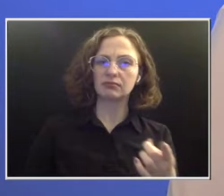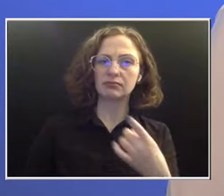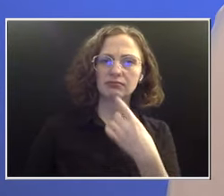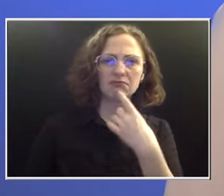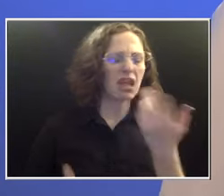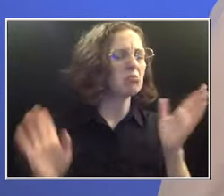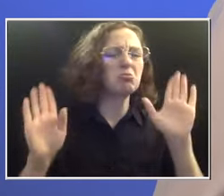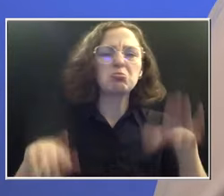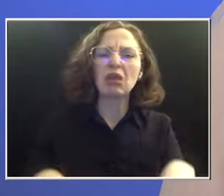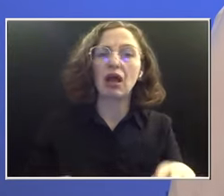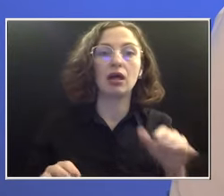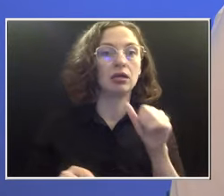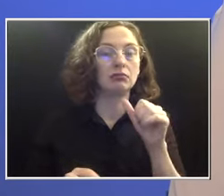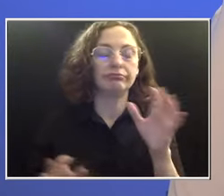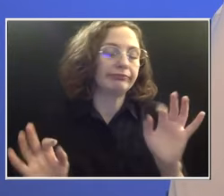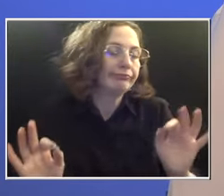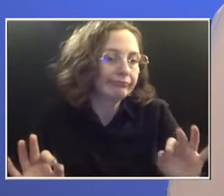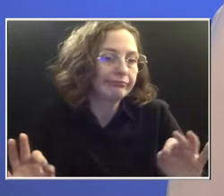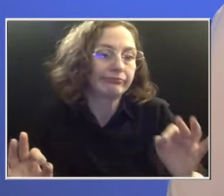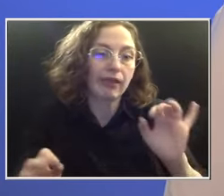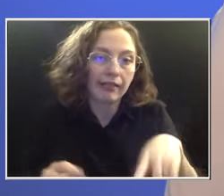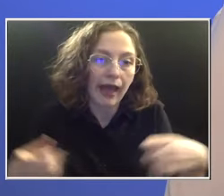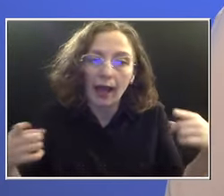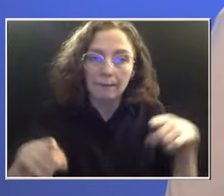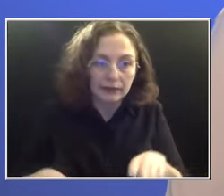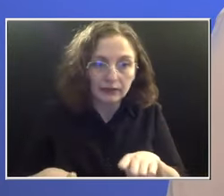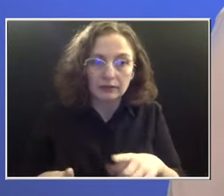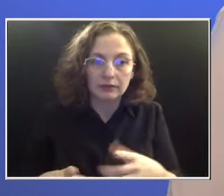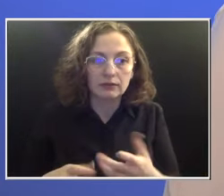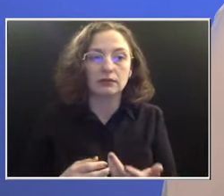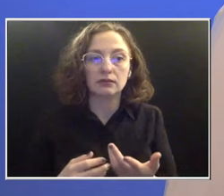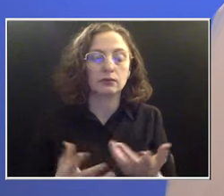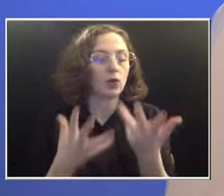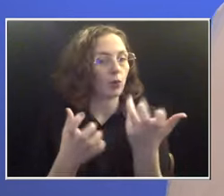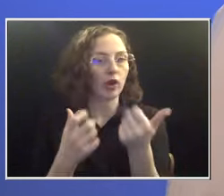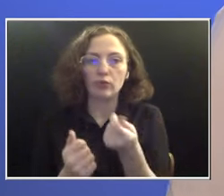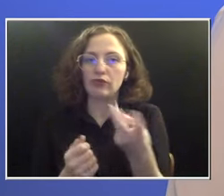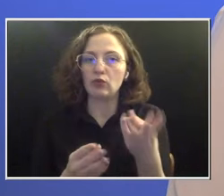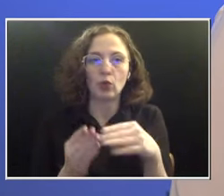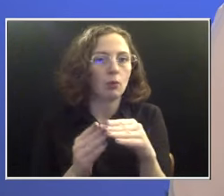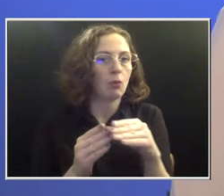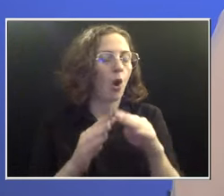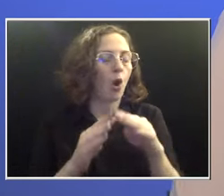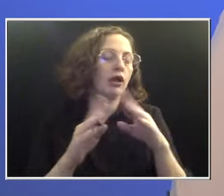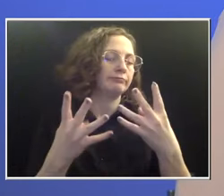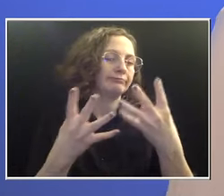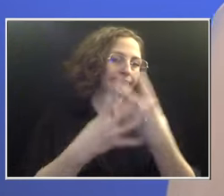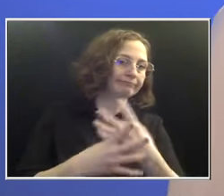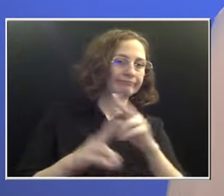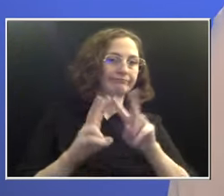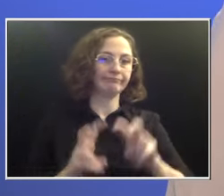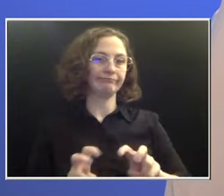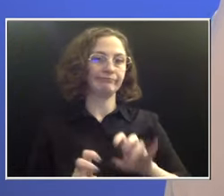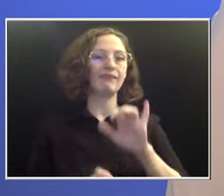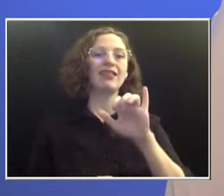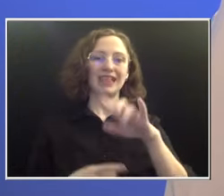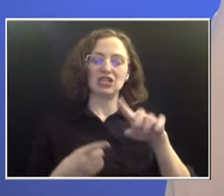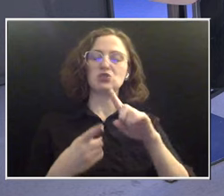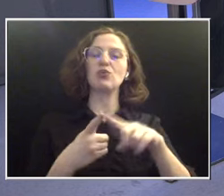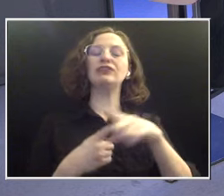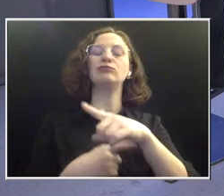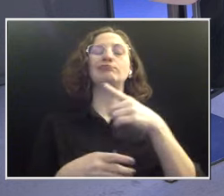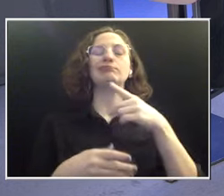We want to just do a few more things, and then that's when she scheduled me to go into the ultrasound to kind of see what was going on.